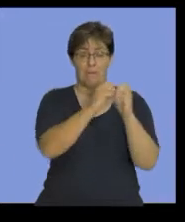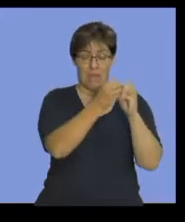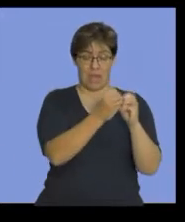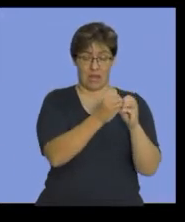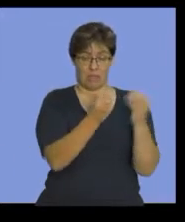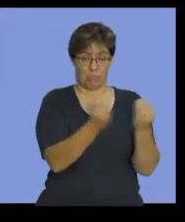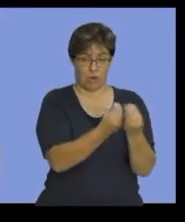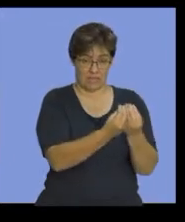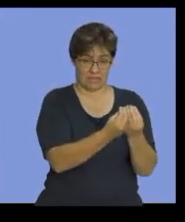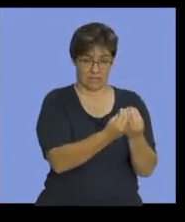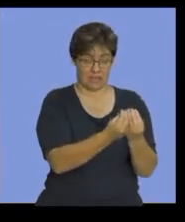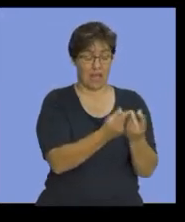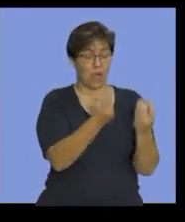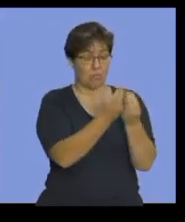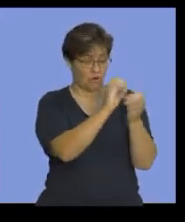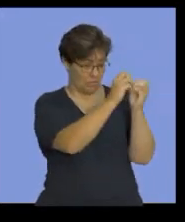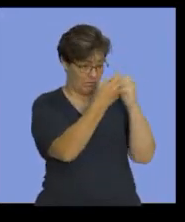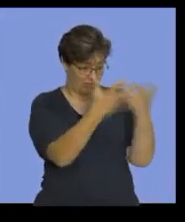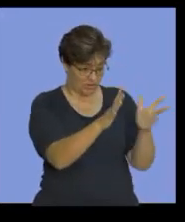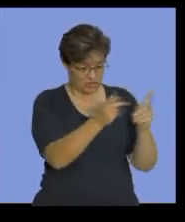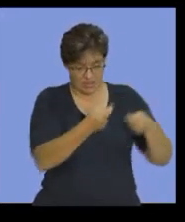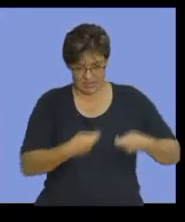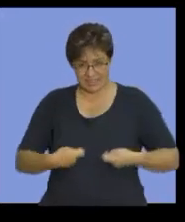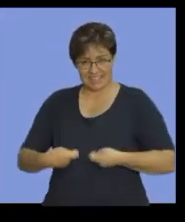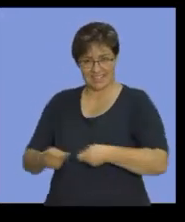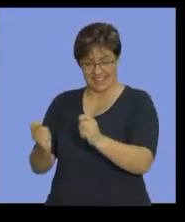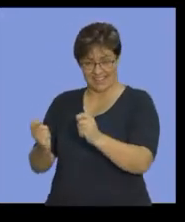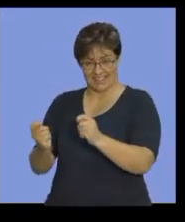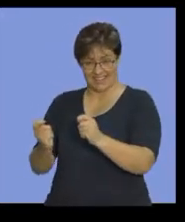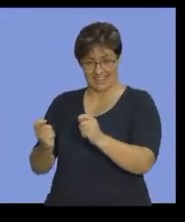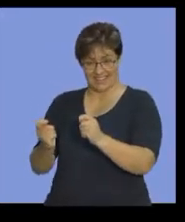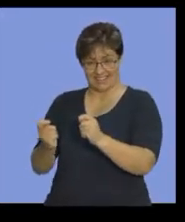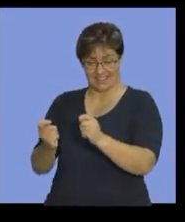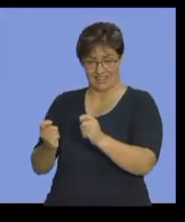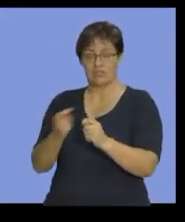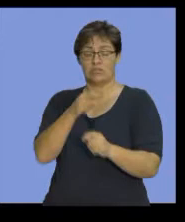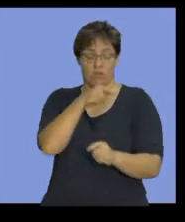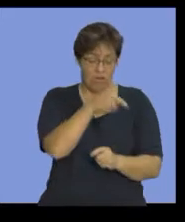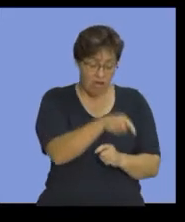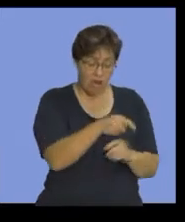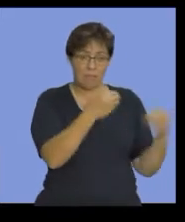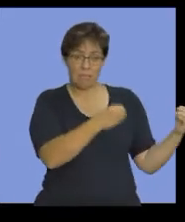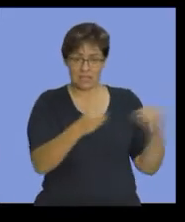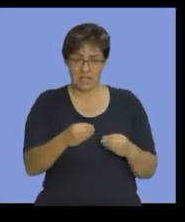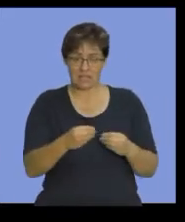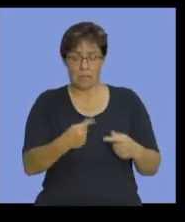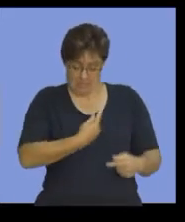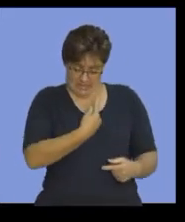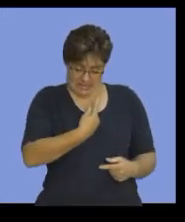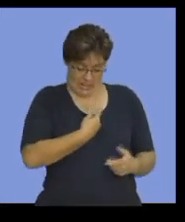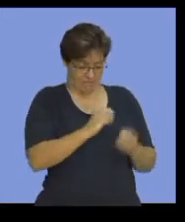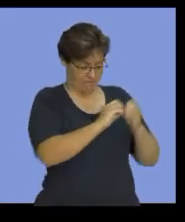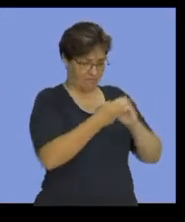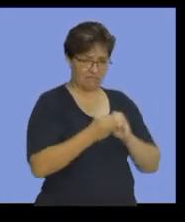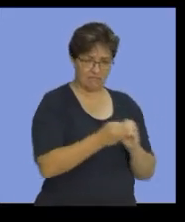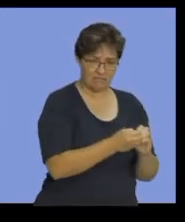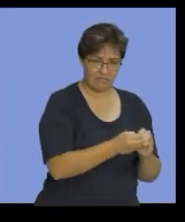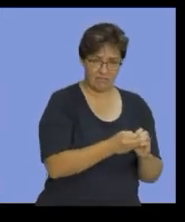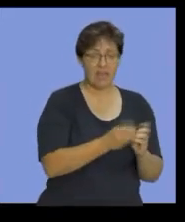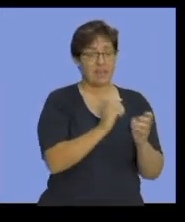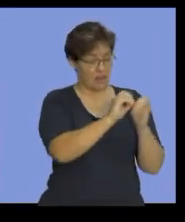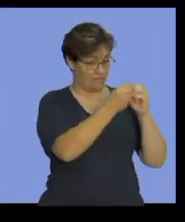and then sells. So this business produces the products and then